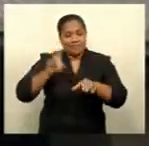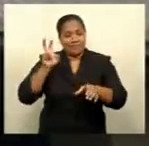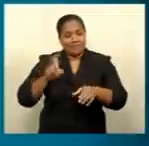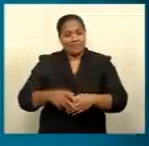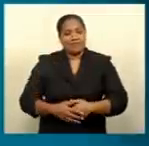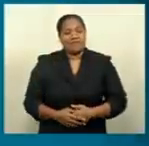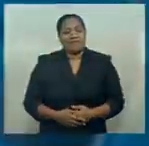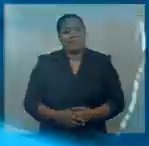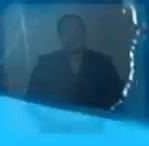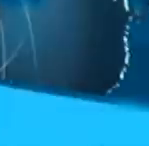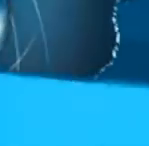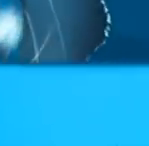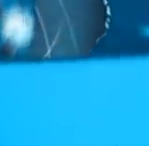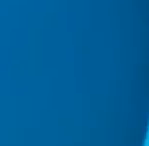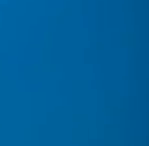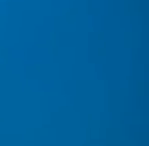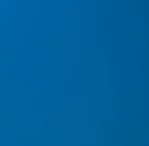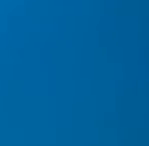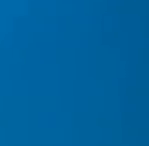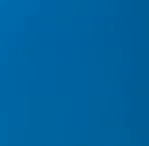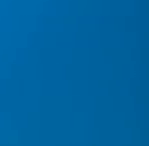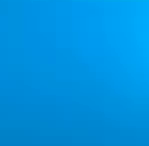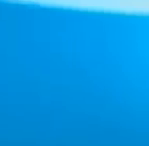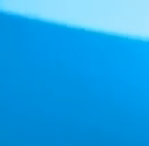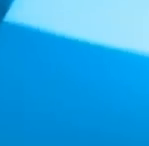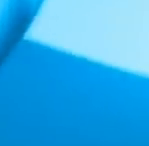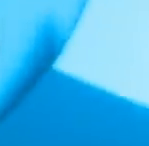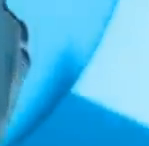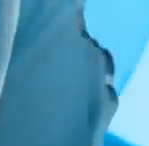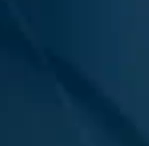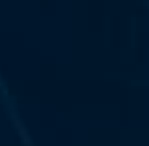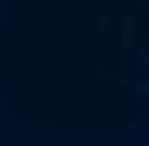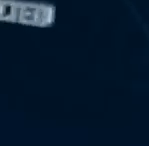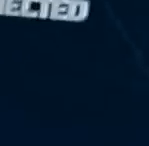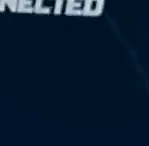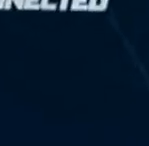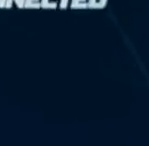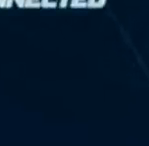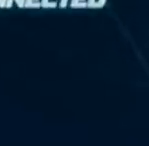From the studios of FBC Suva, Atera Lendua.